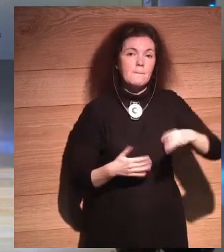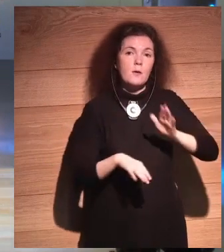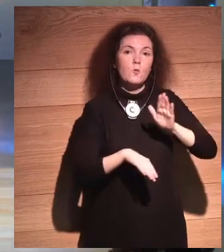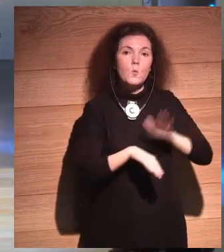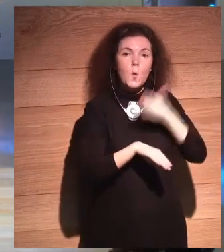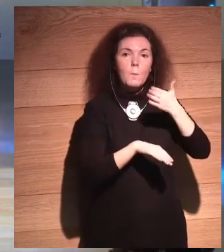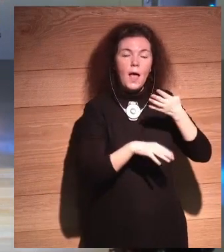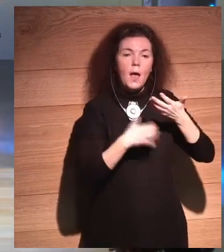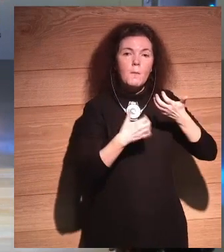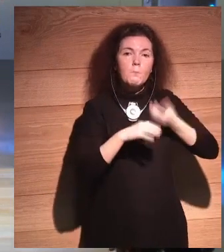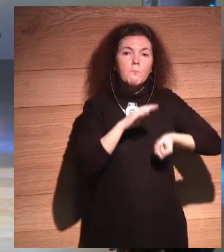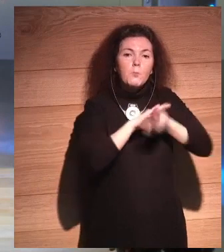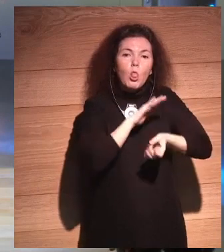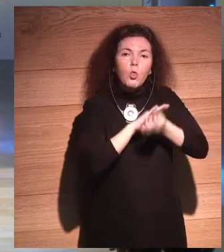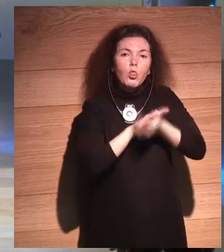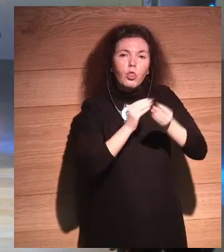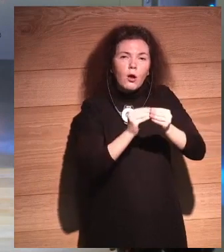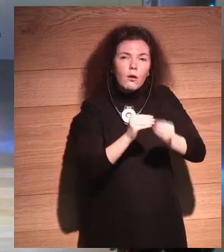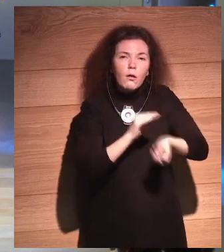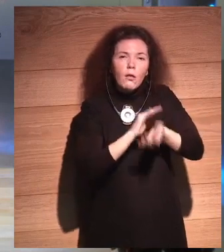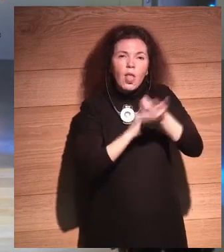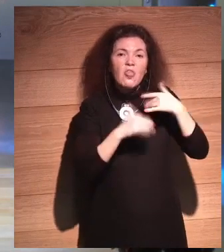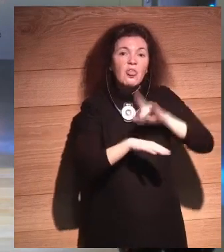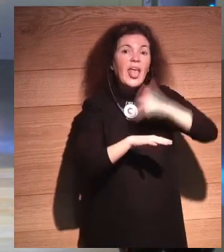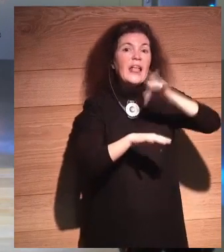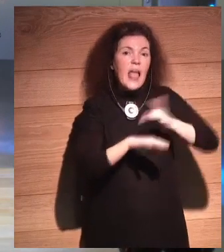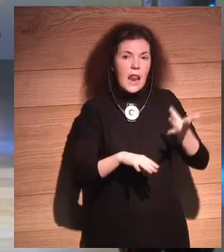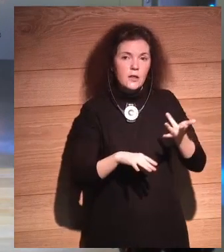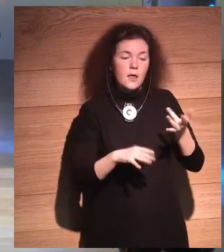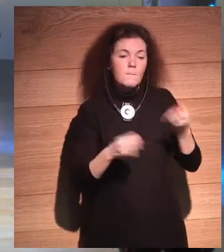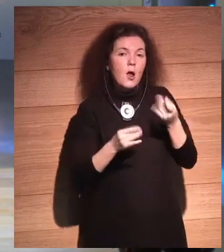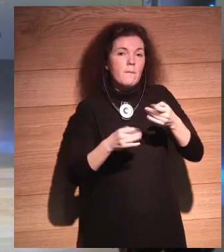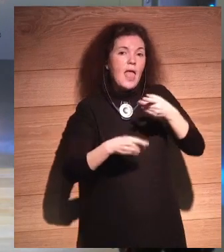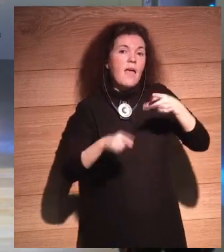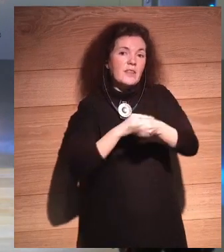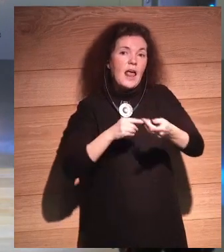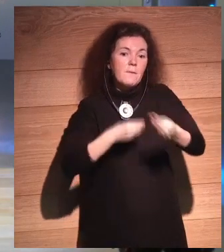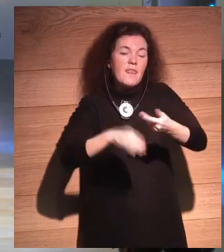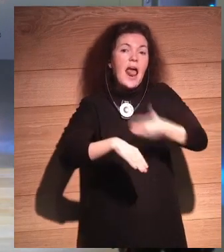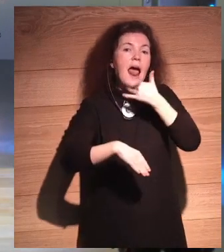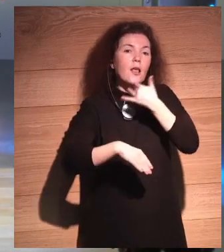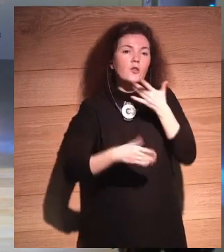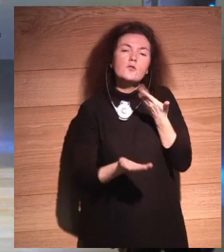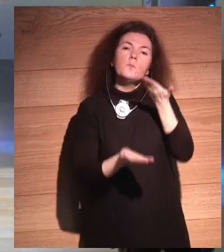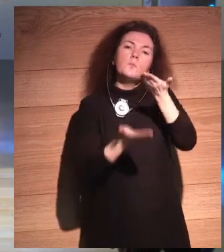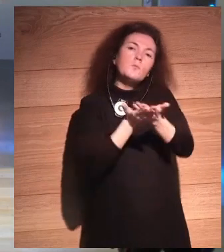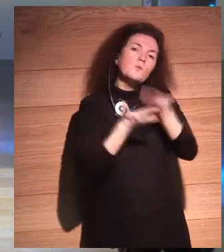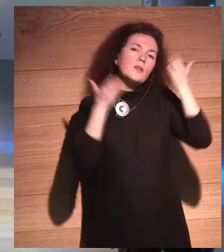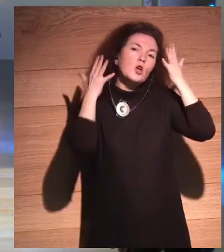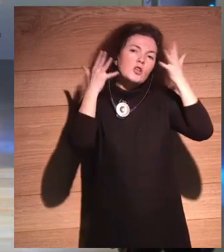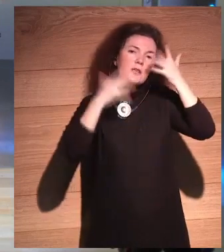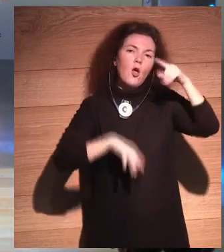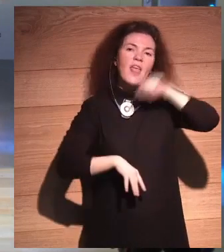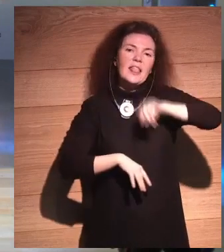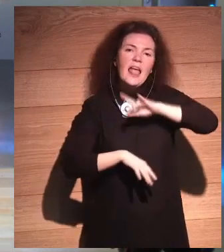We need to think about that as a way of where it's going. So I have proposed this Digital Ethics Council as a way of